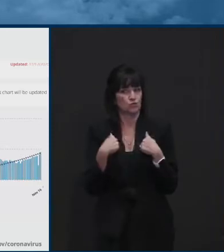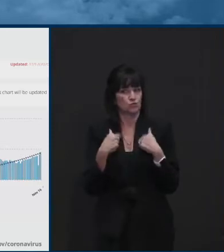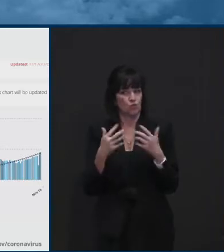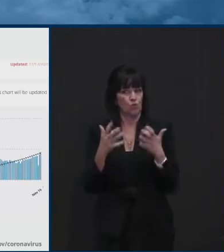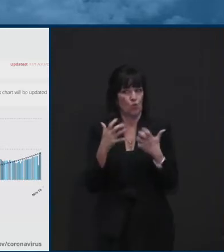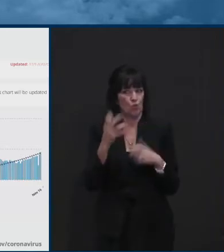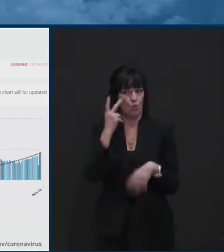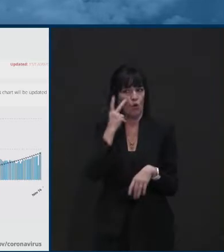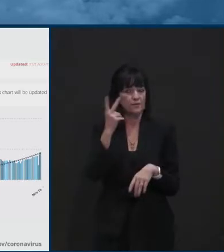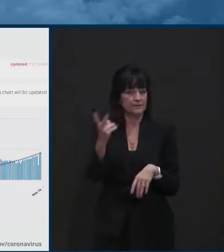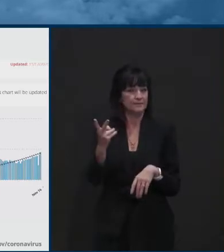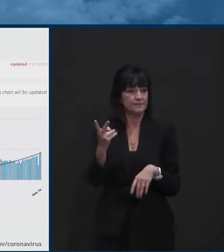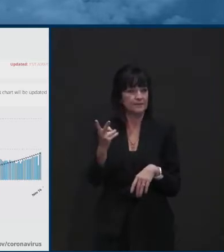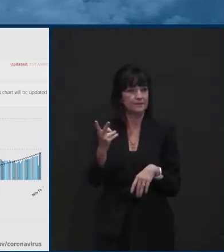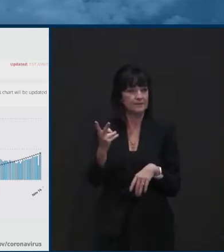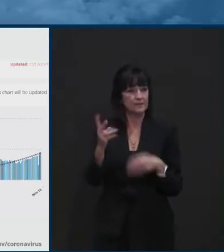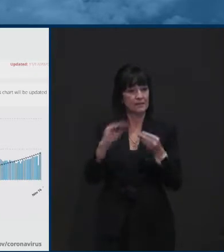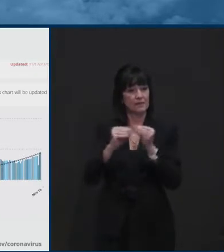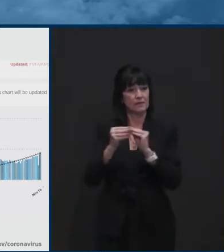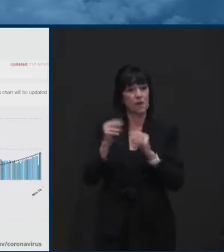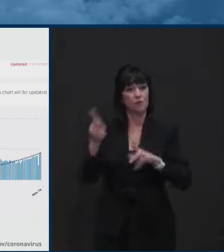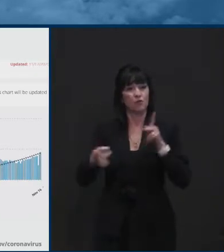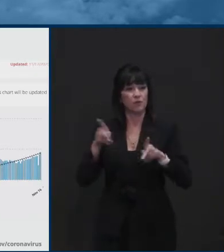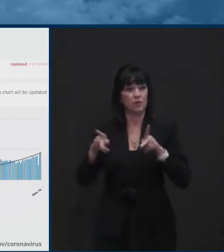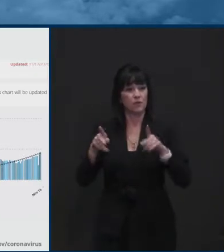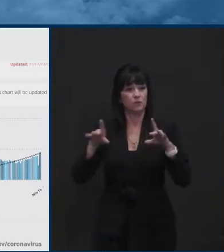flat line from here. Um,